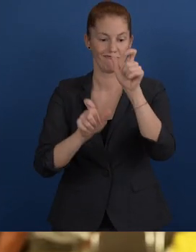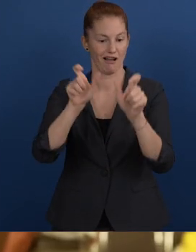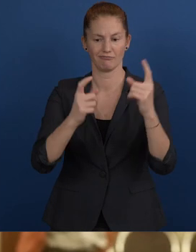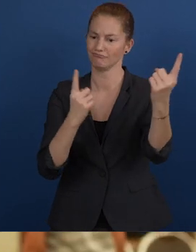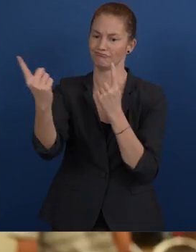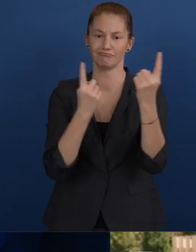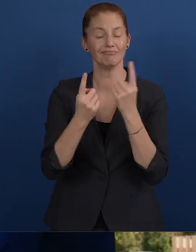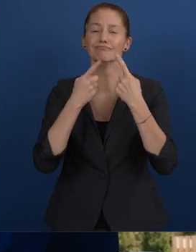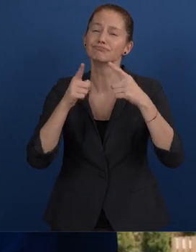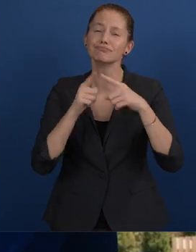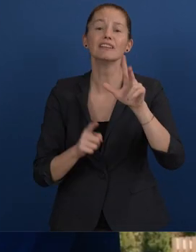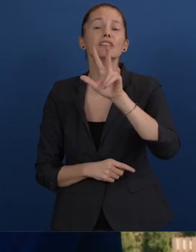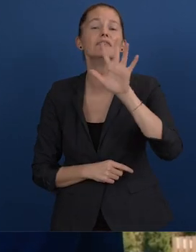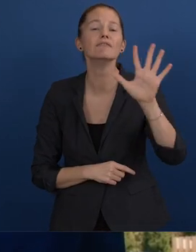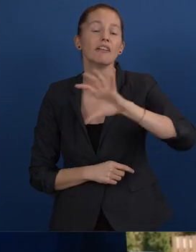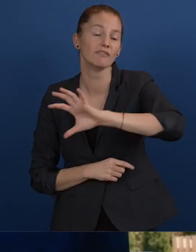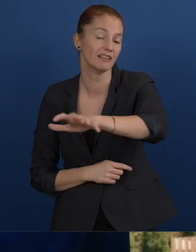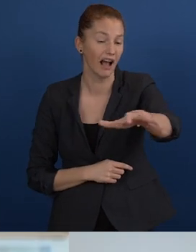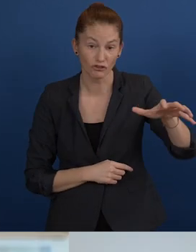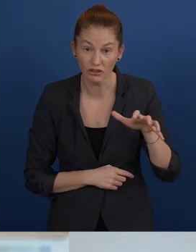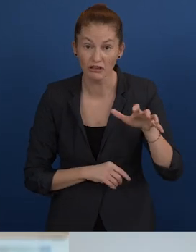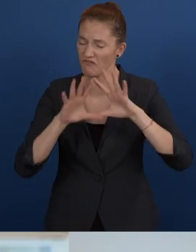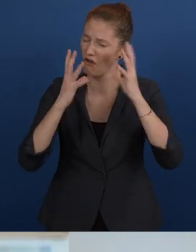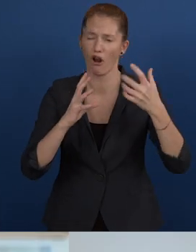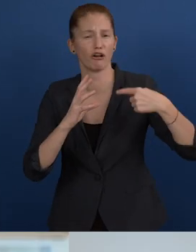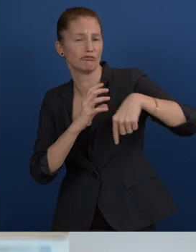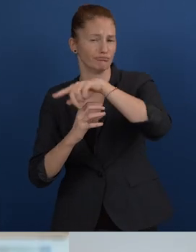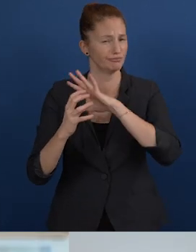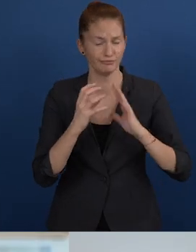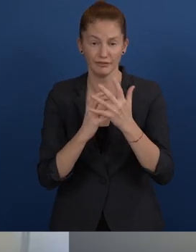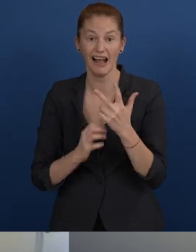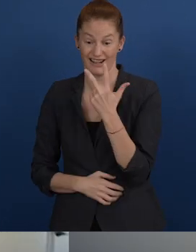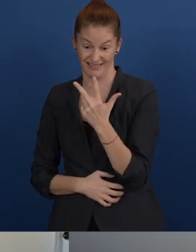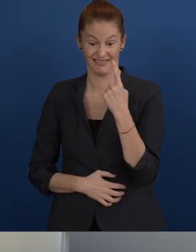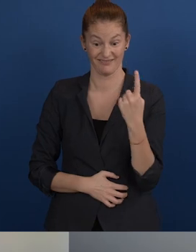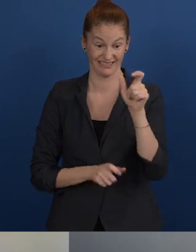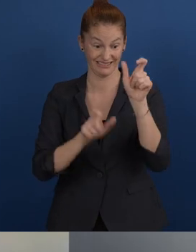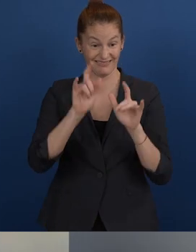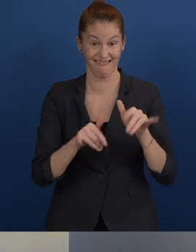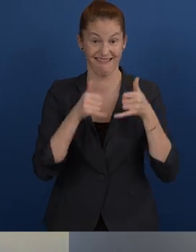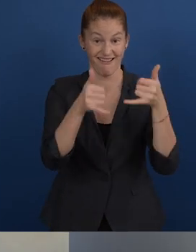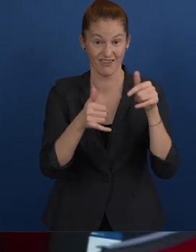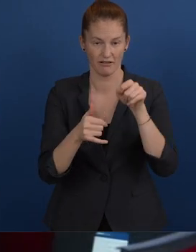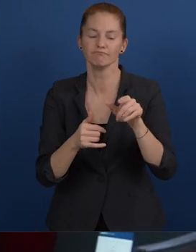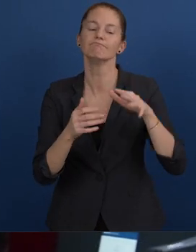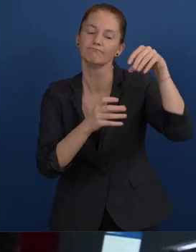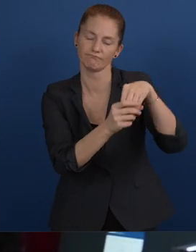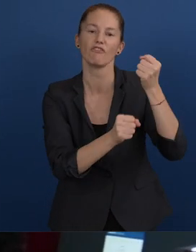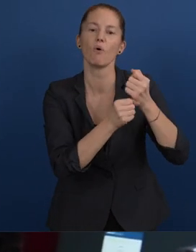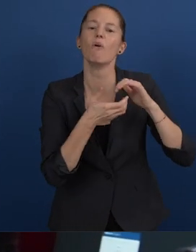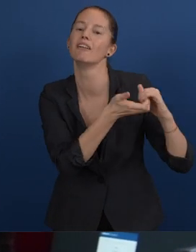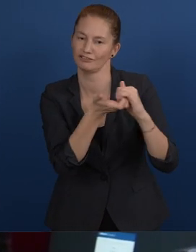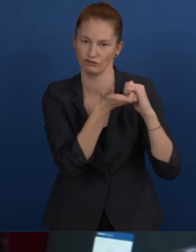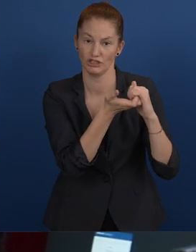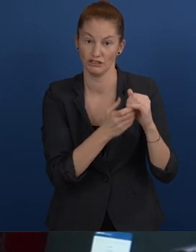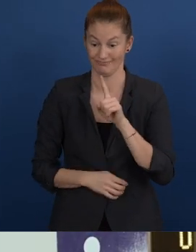countries, representing all continents. 31 awardees have a background in civil society, 16 in the